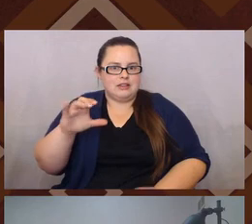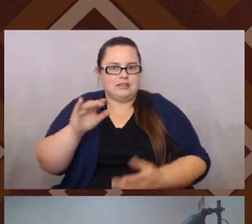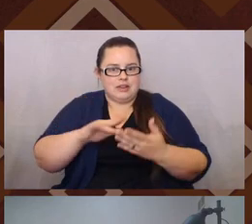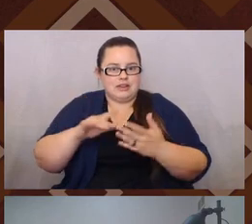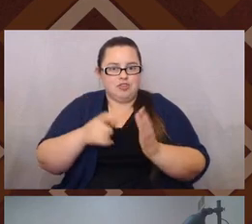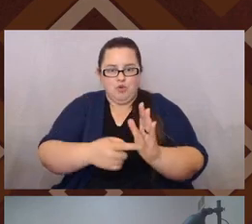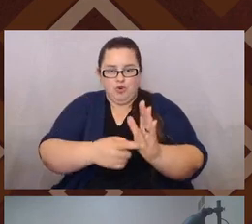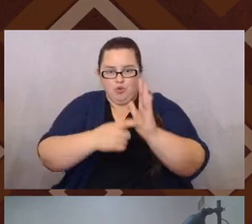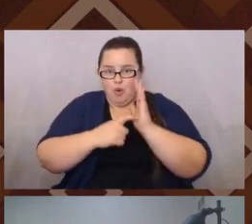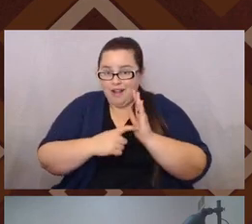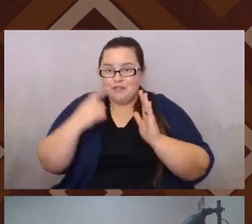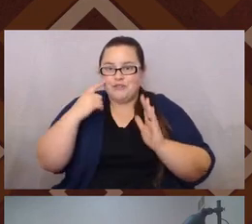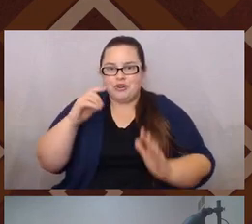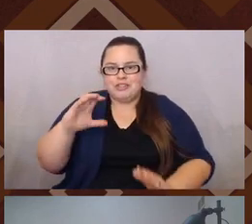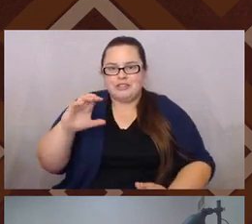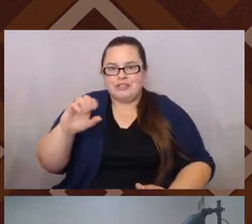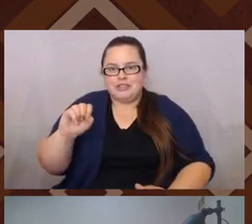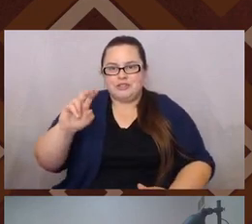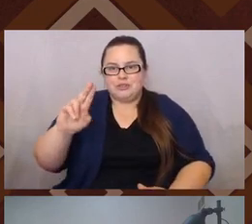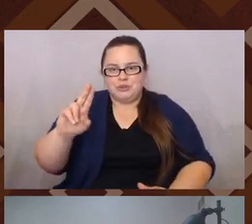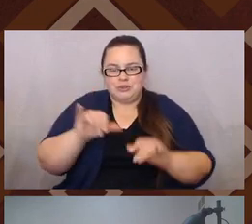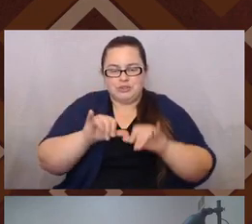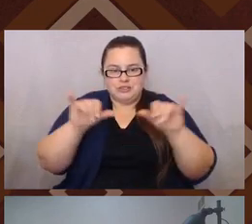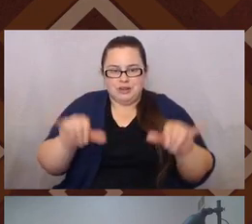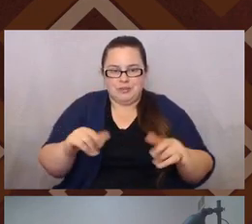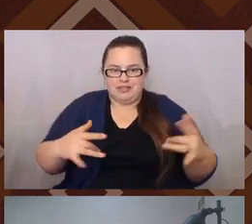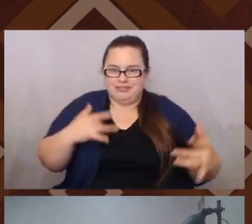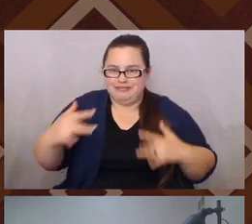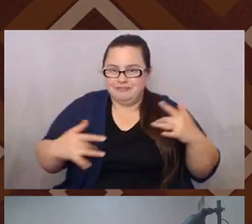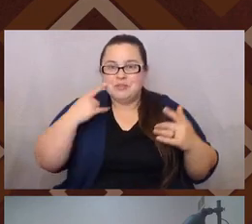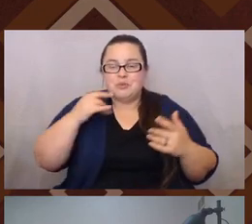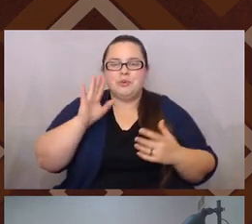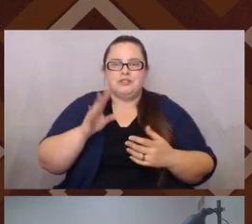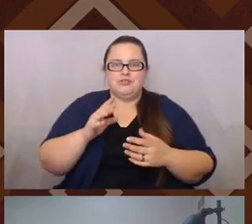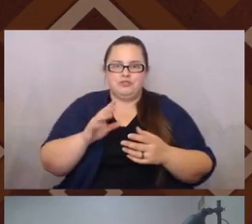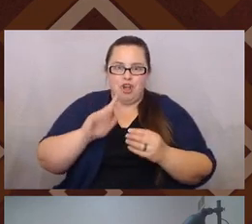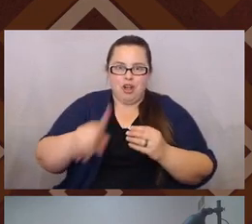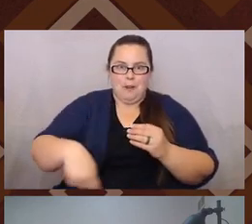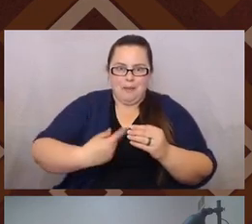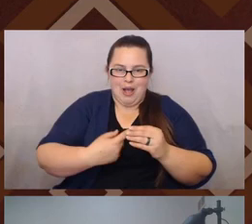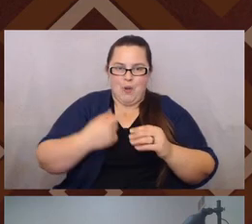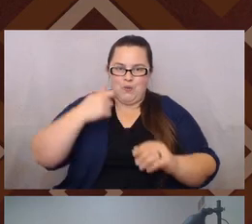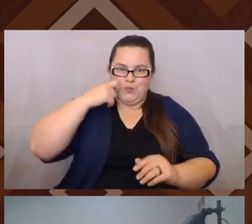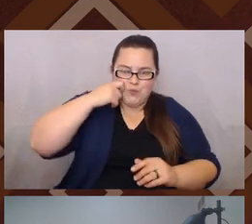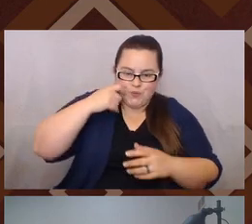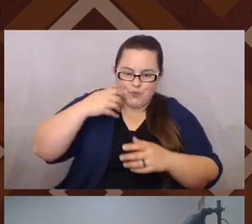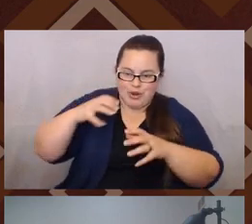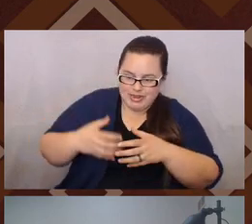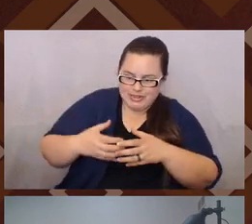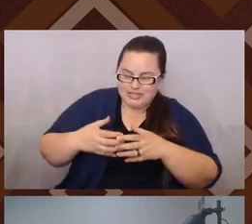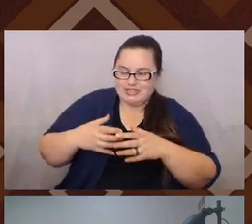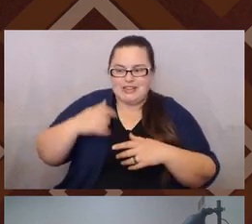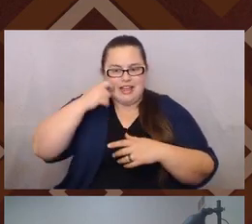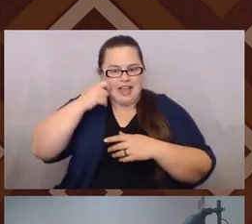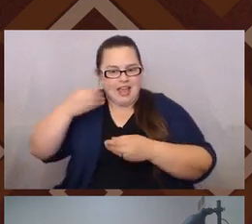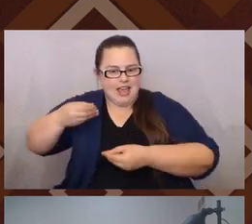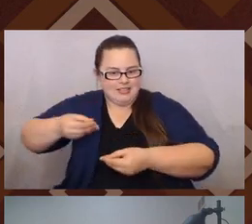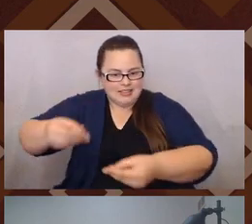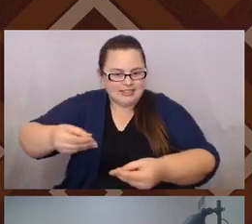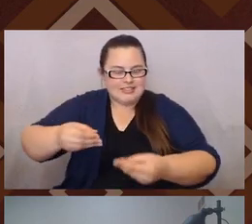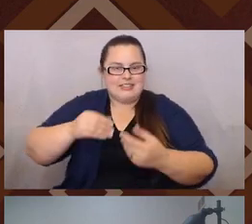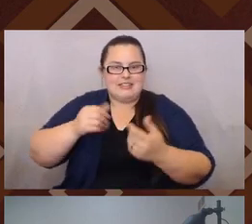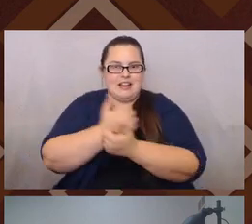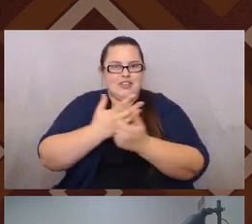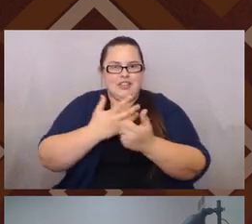talk about race and ethnicity. Right. And all the possibilities that come connected to that social identity.